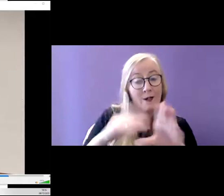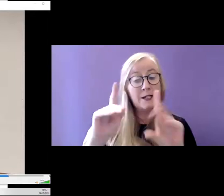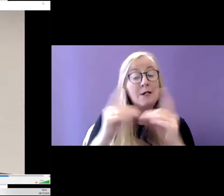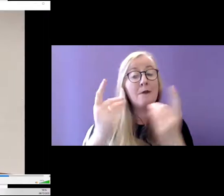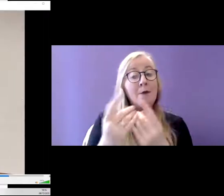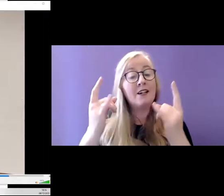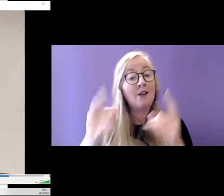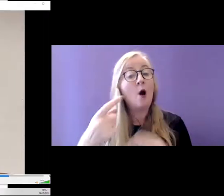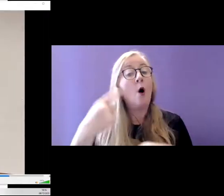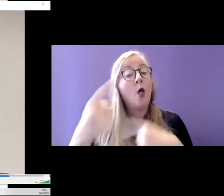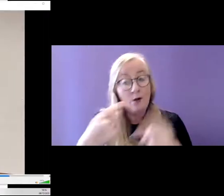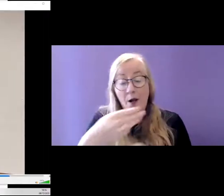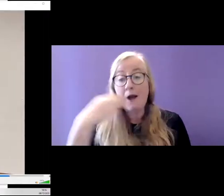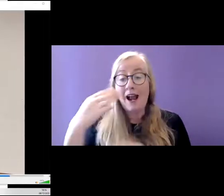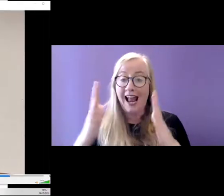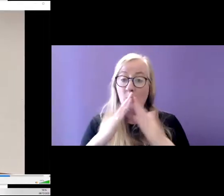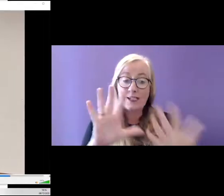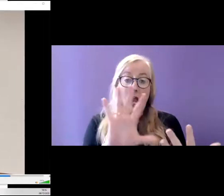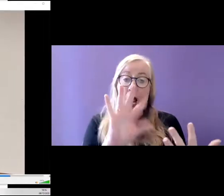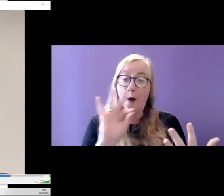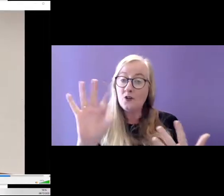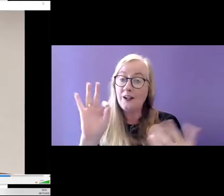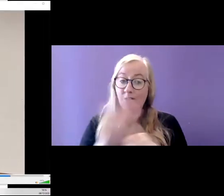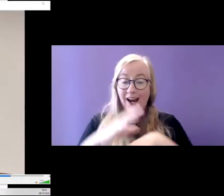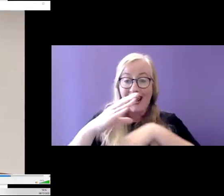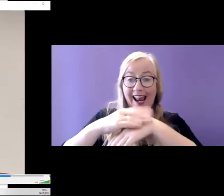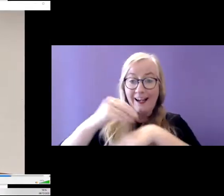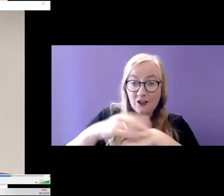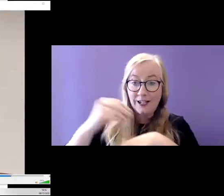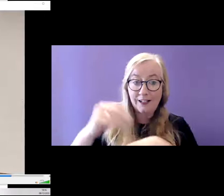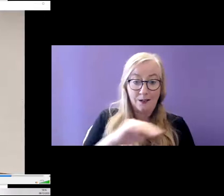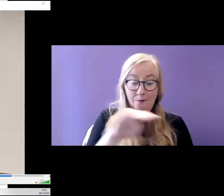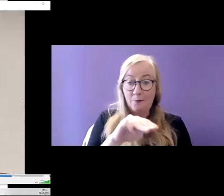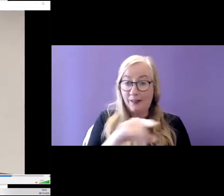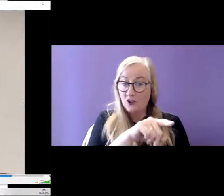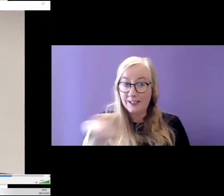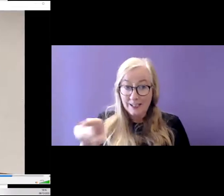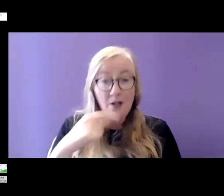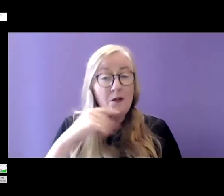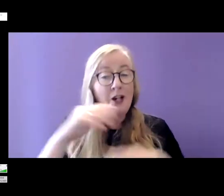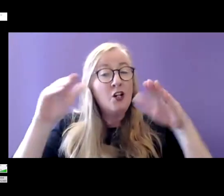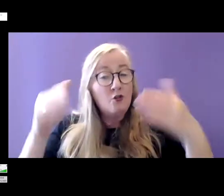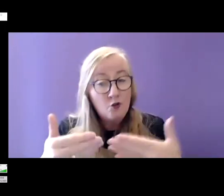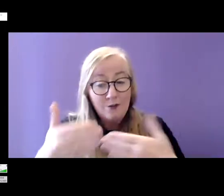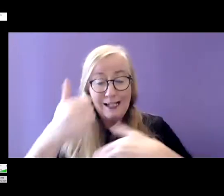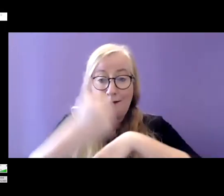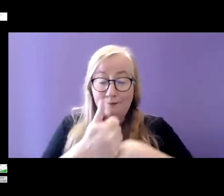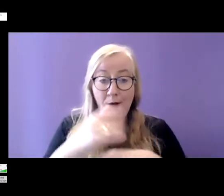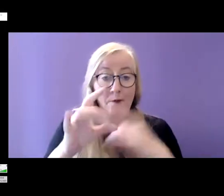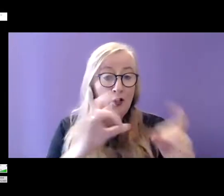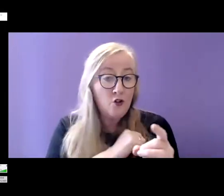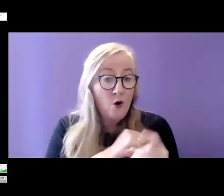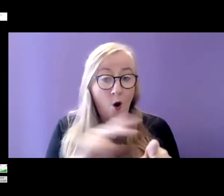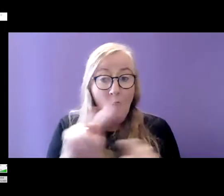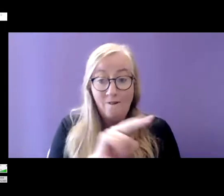committed to housing options for our ageing population policy statement to introduce measures to ensure that over a